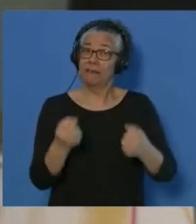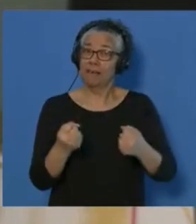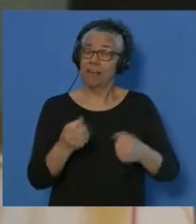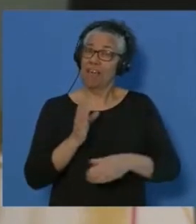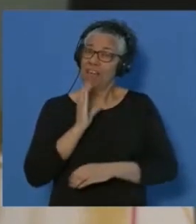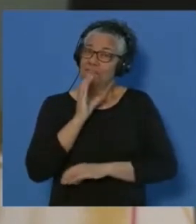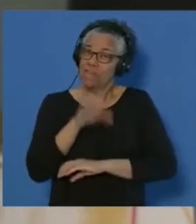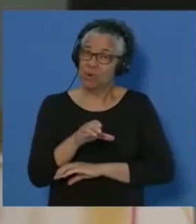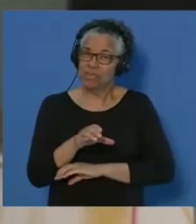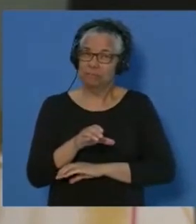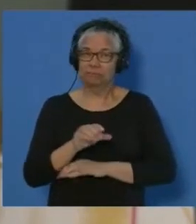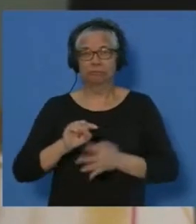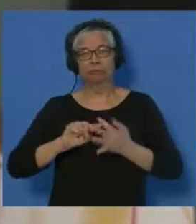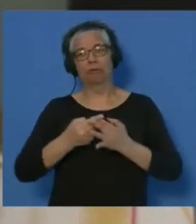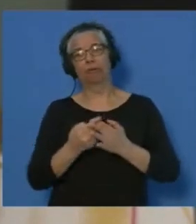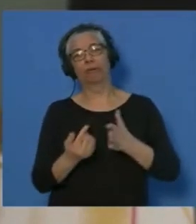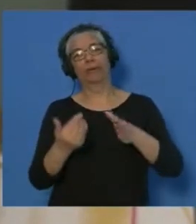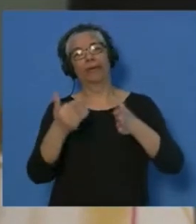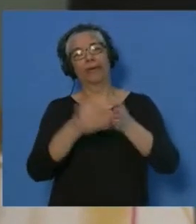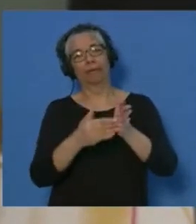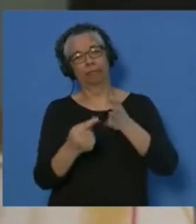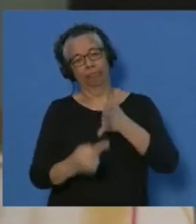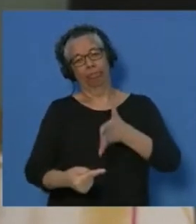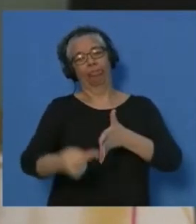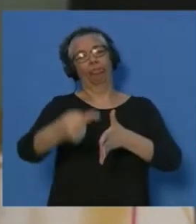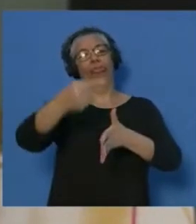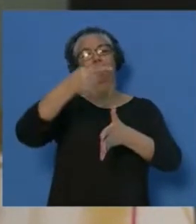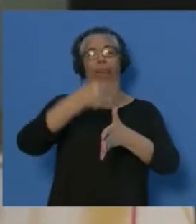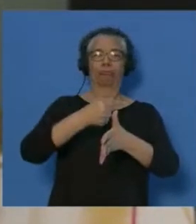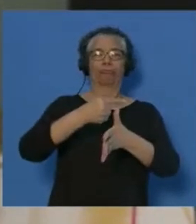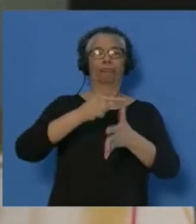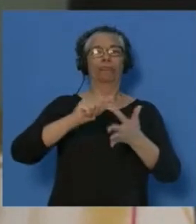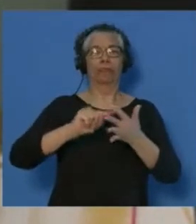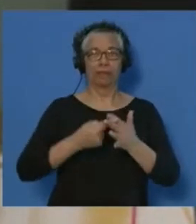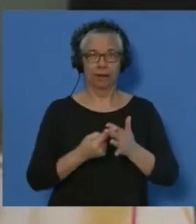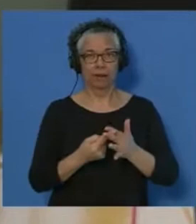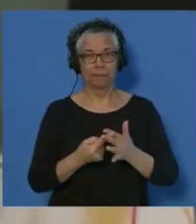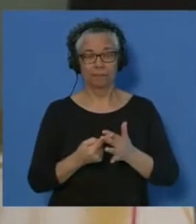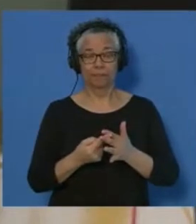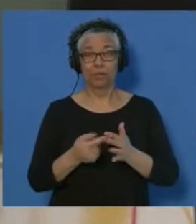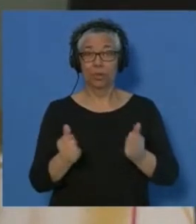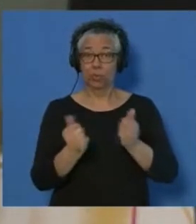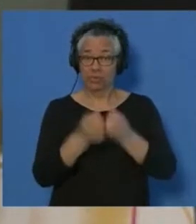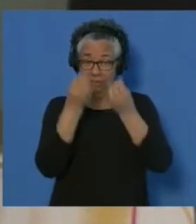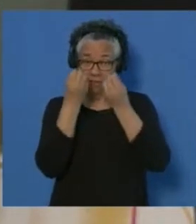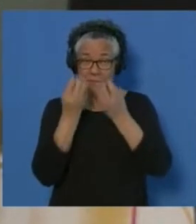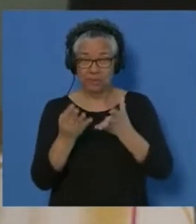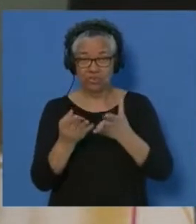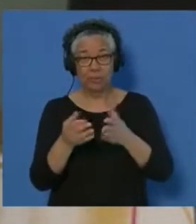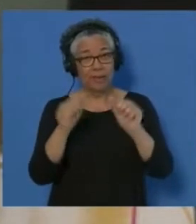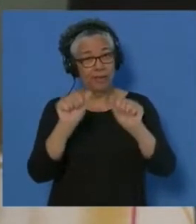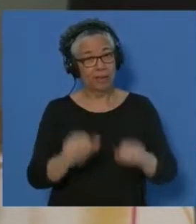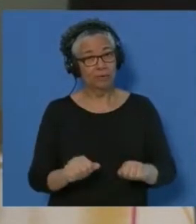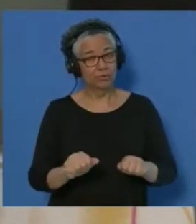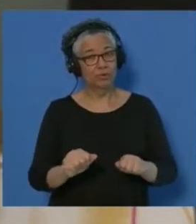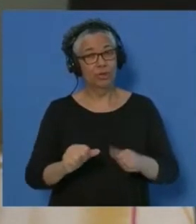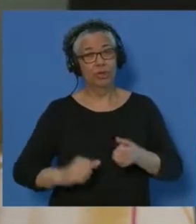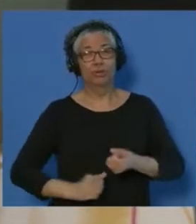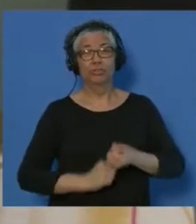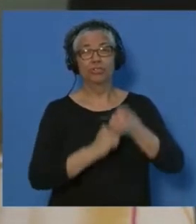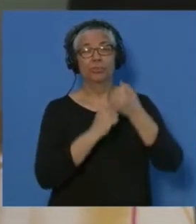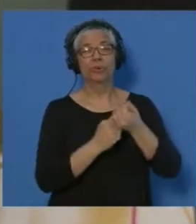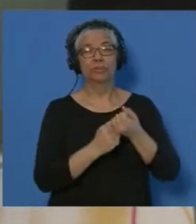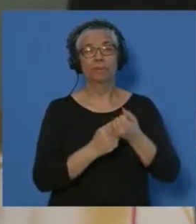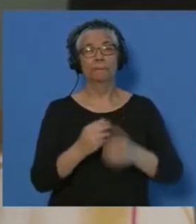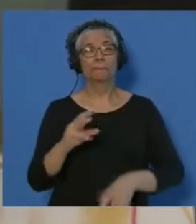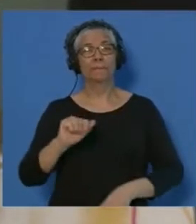start back from square one. By having this critical data, the Health Council will be able to support the ministry's incident command team